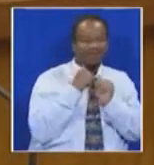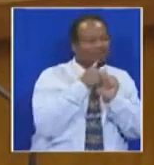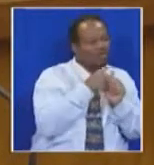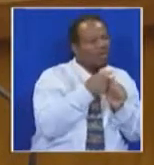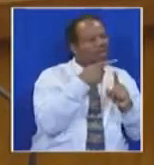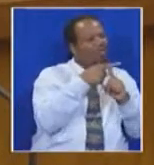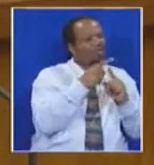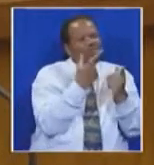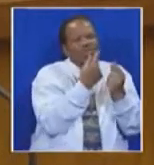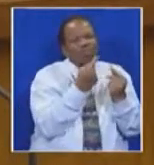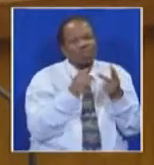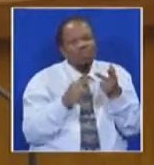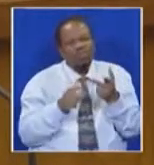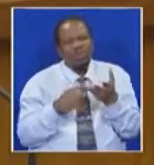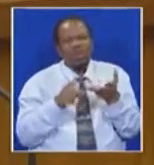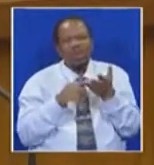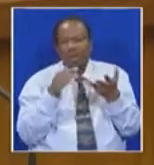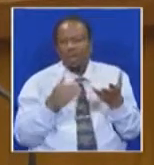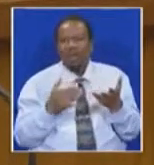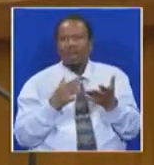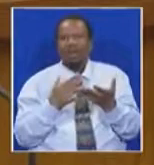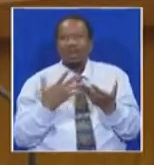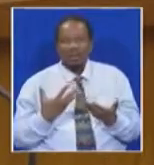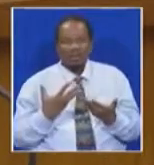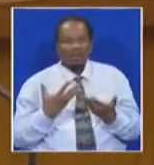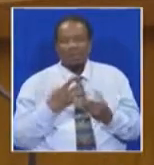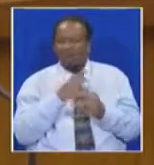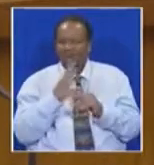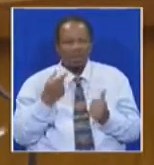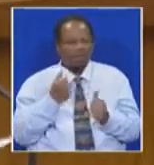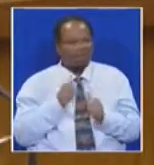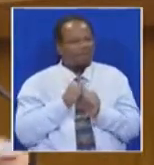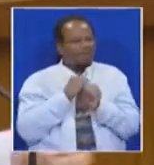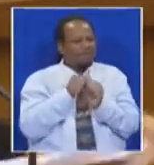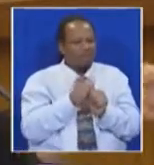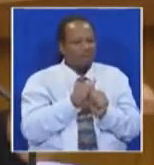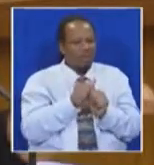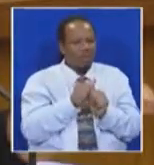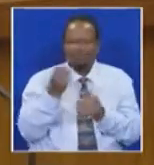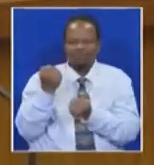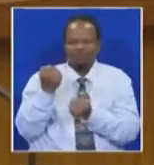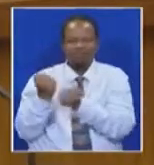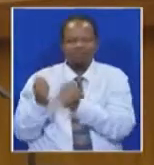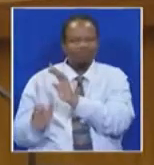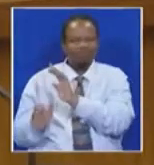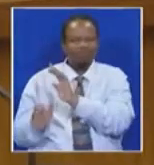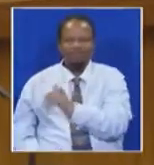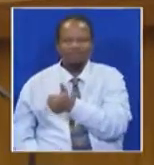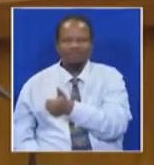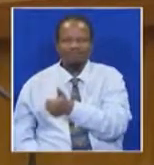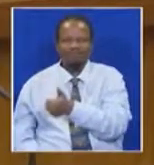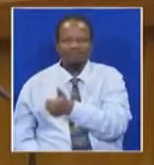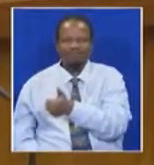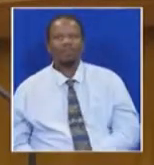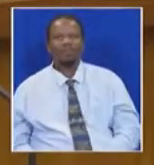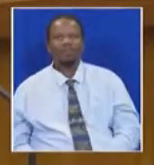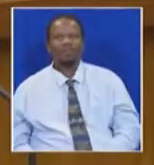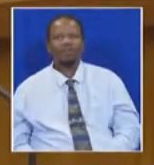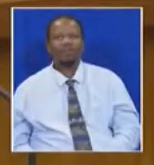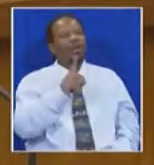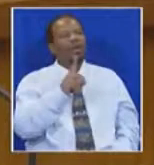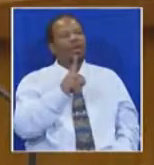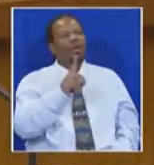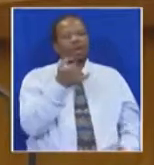and legislature that are not being fulfilled, not the judiciary. To date, we still don't know who was